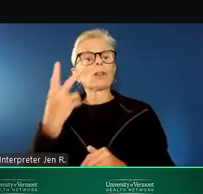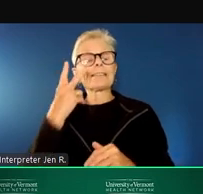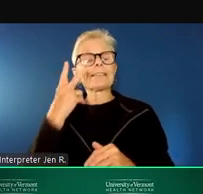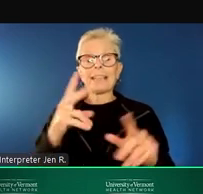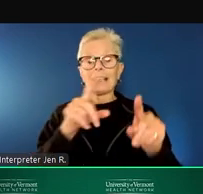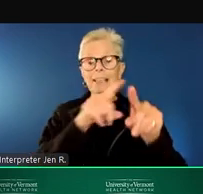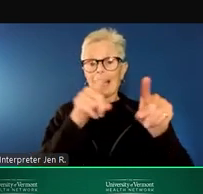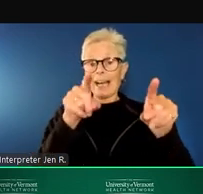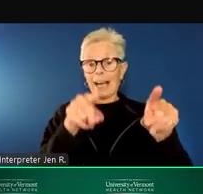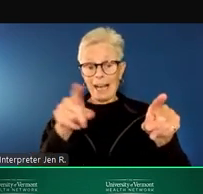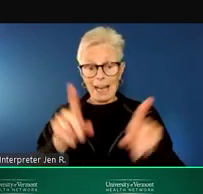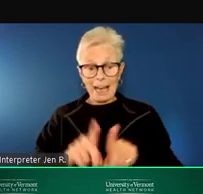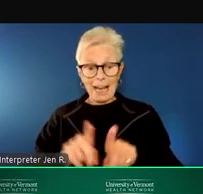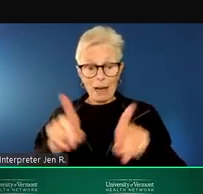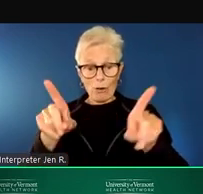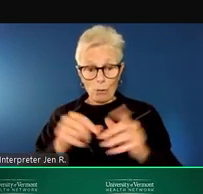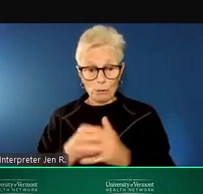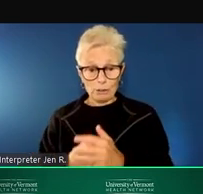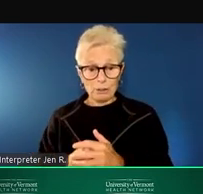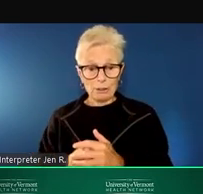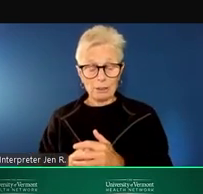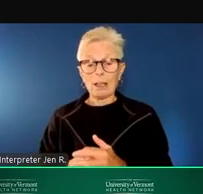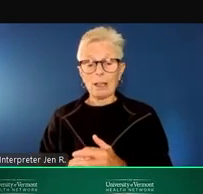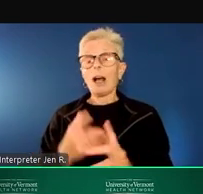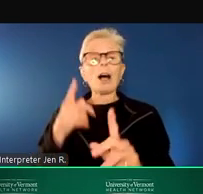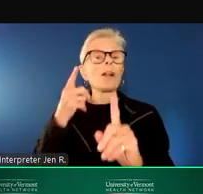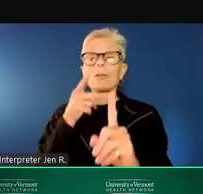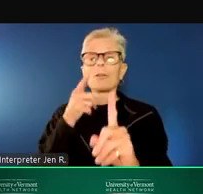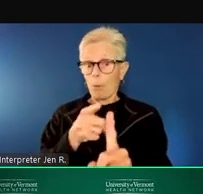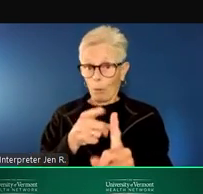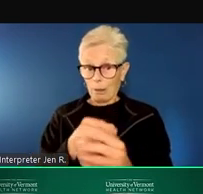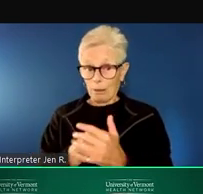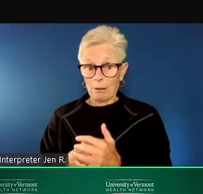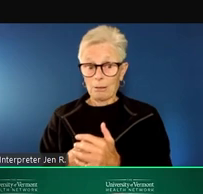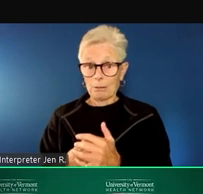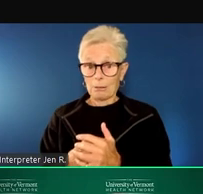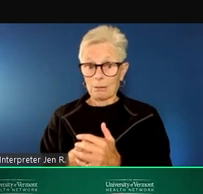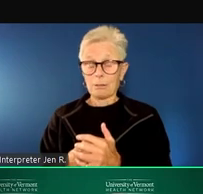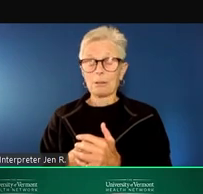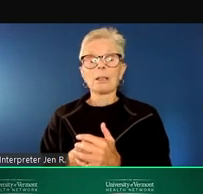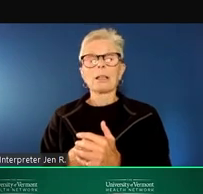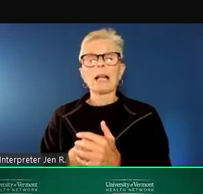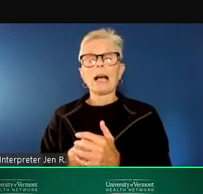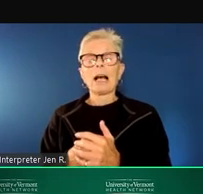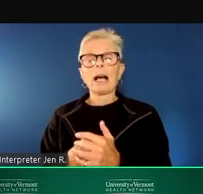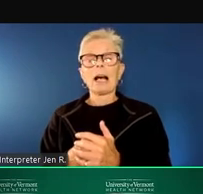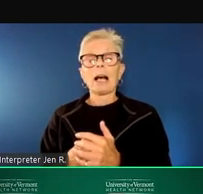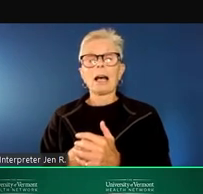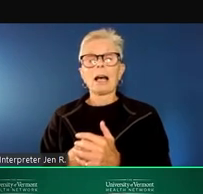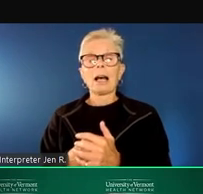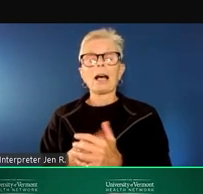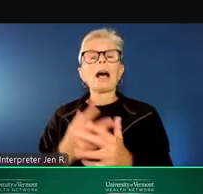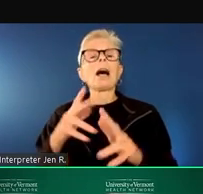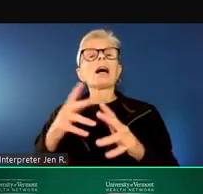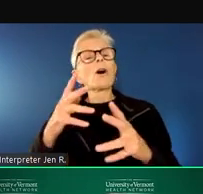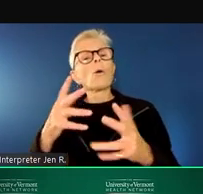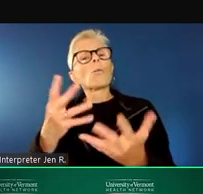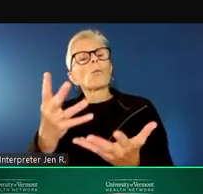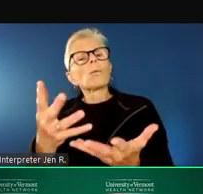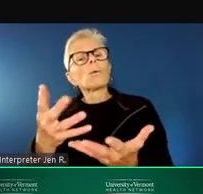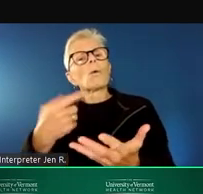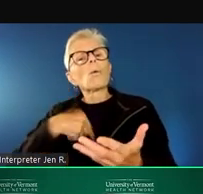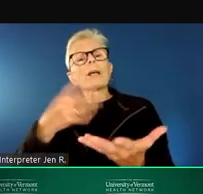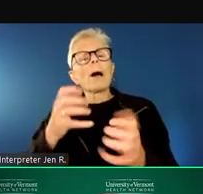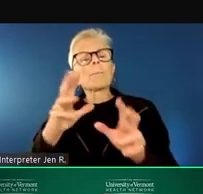the idea is to have people have access to